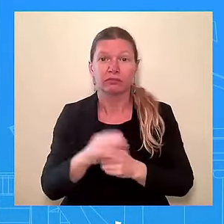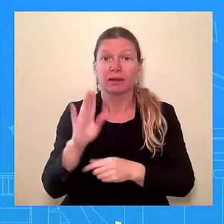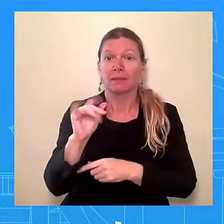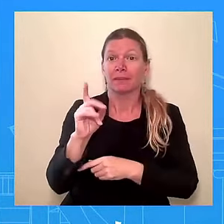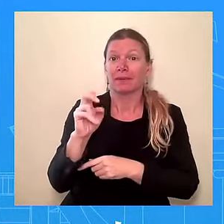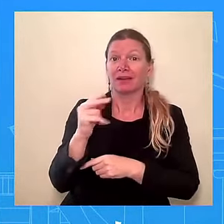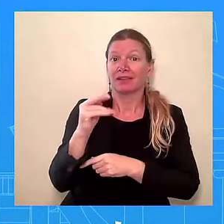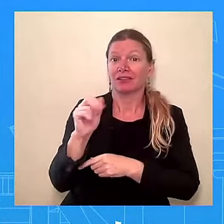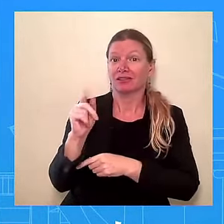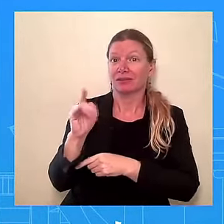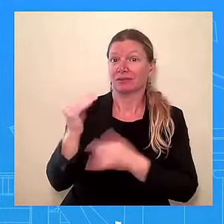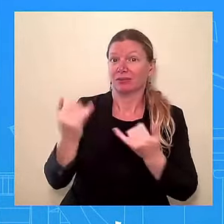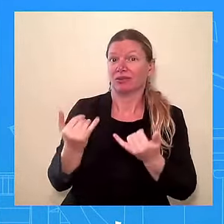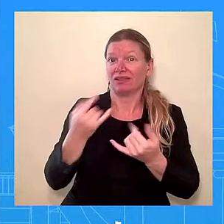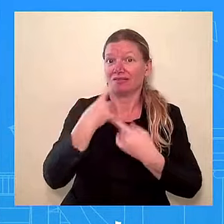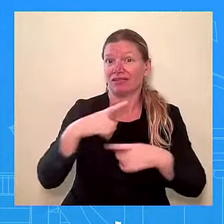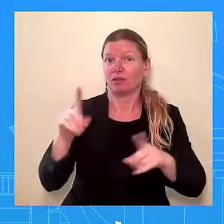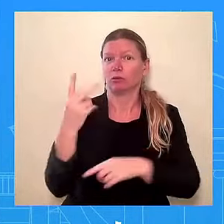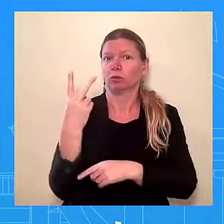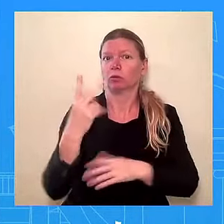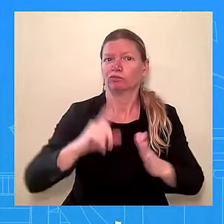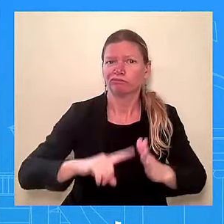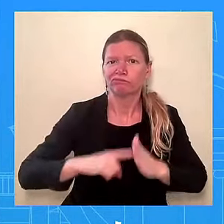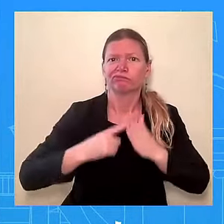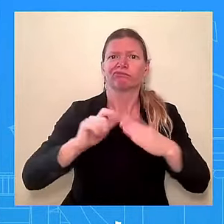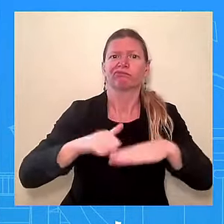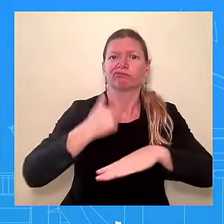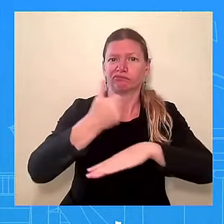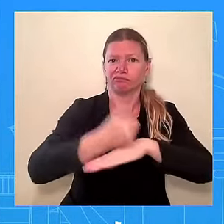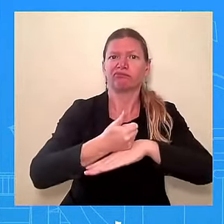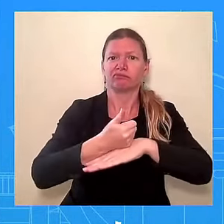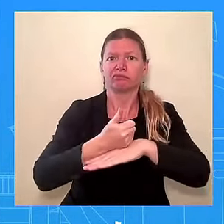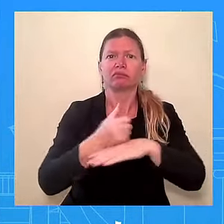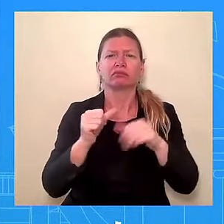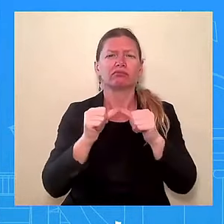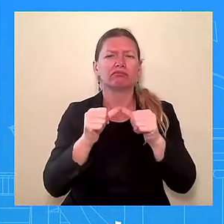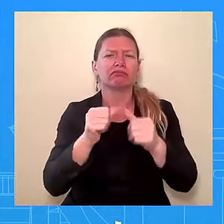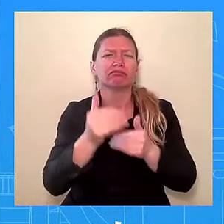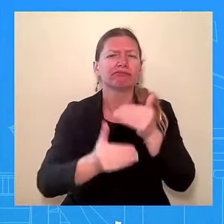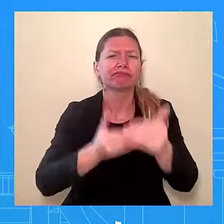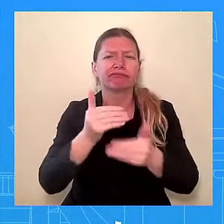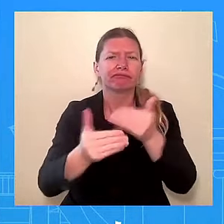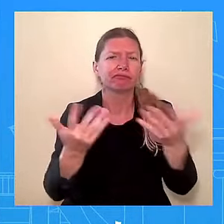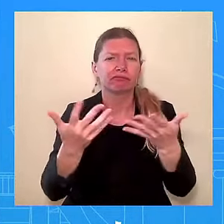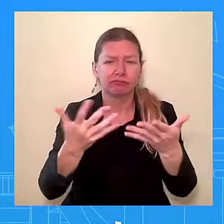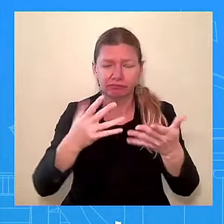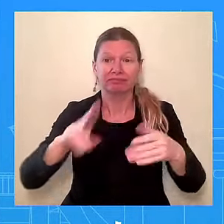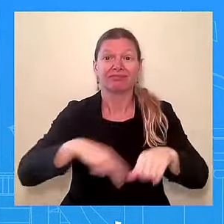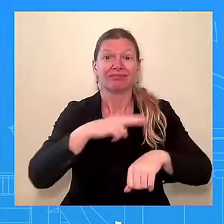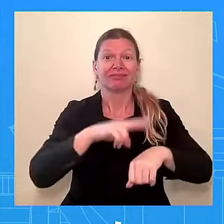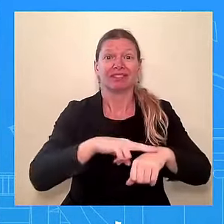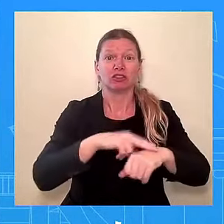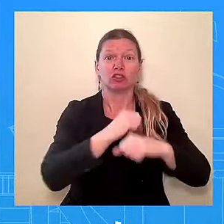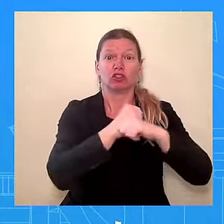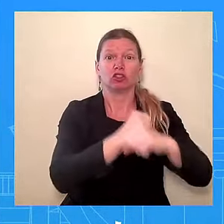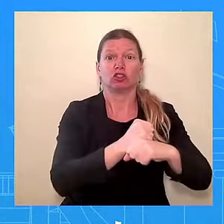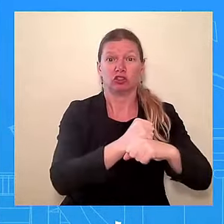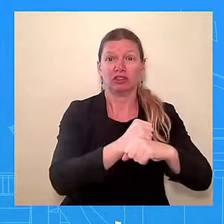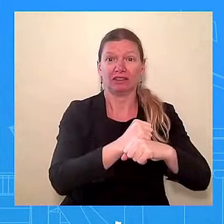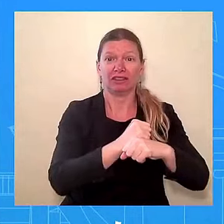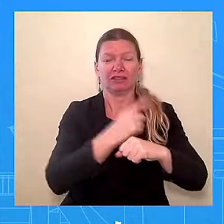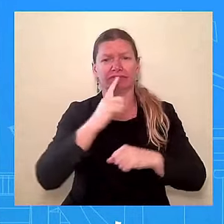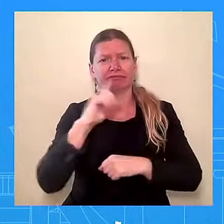directing every federal agency and department to do even more to stop the flow of narcotics into the United States,